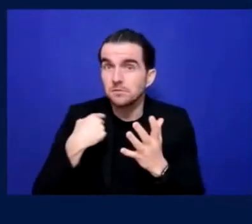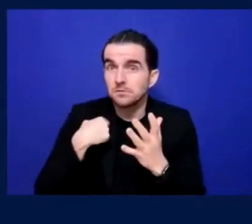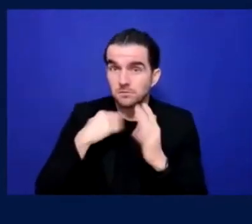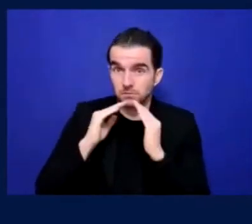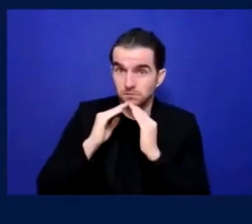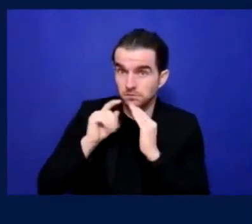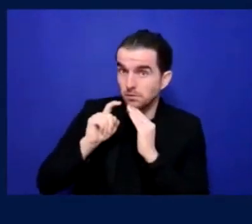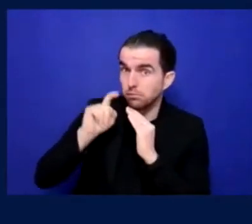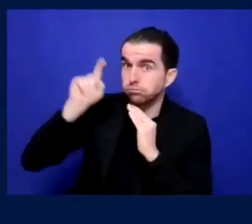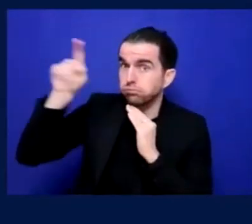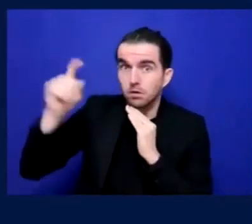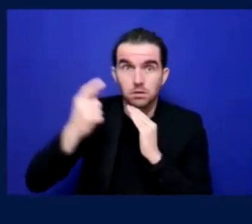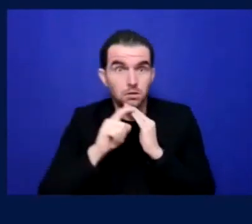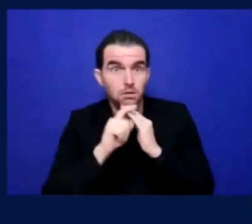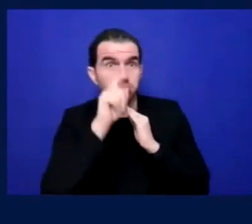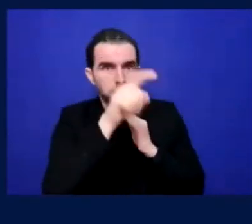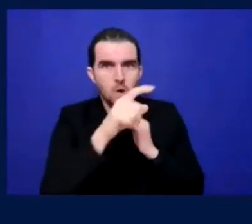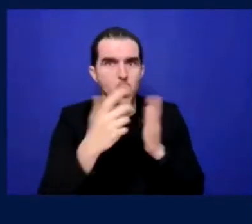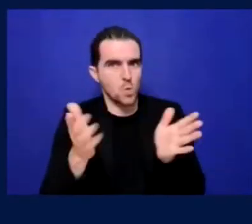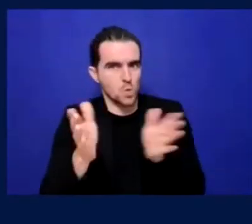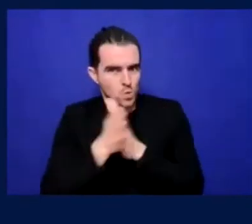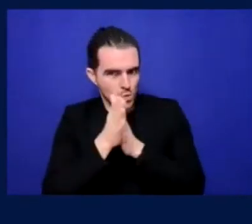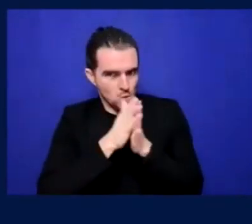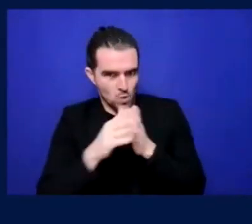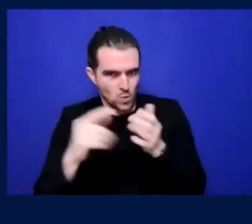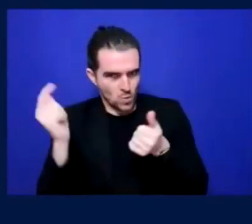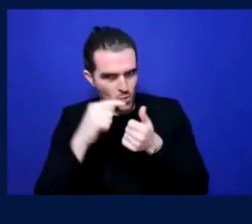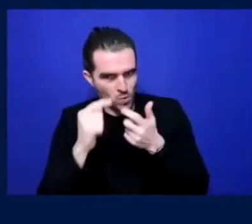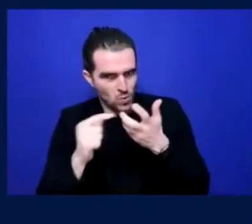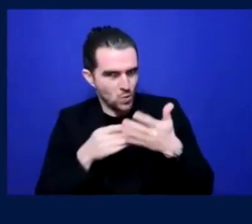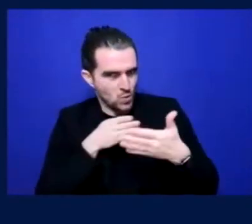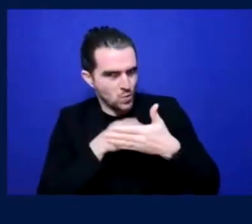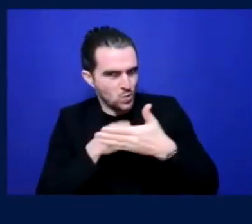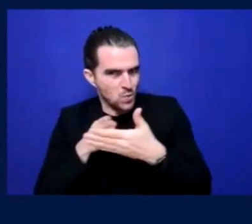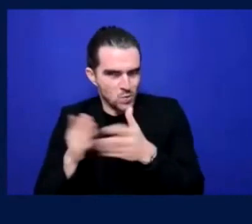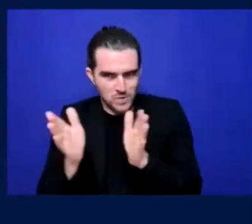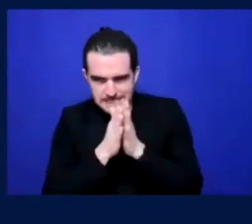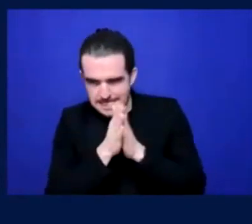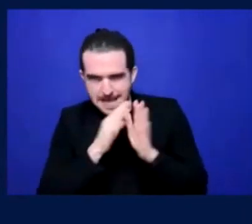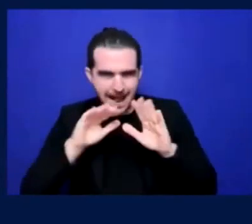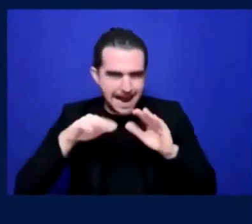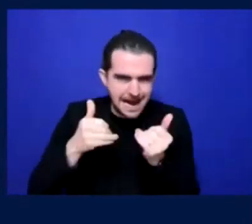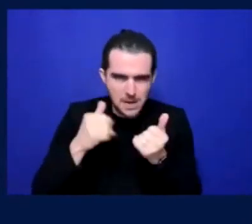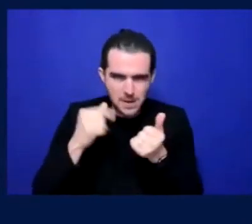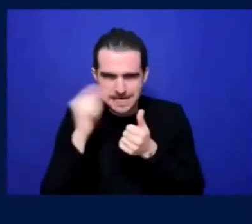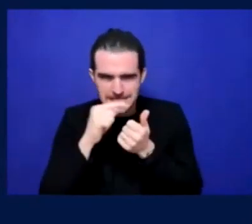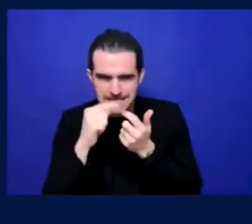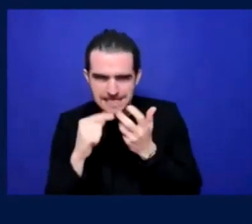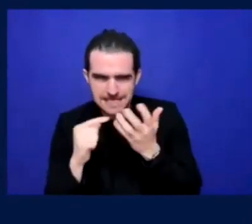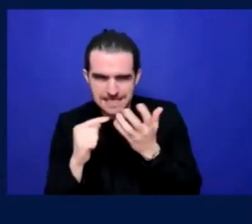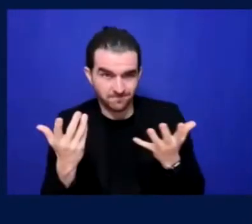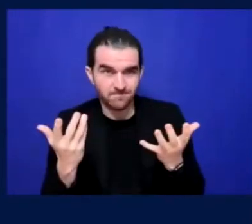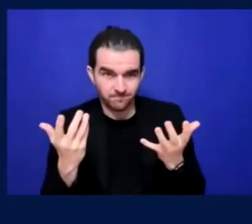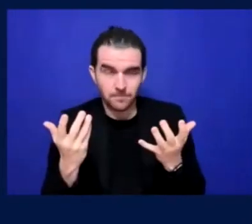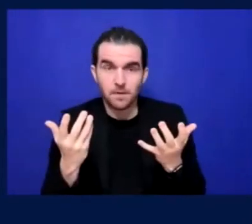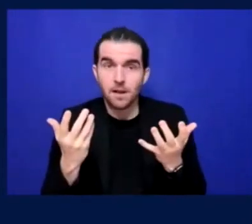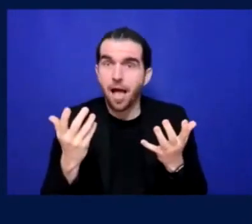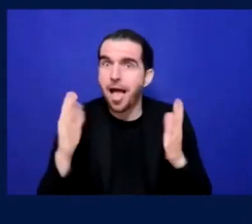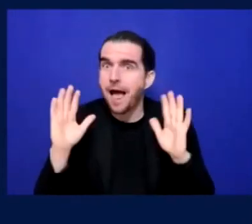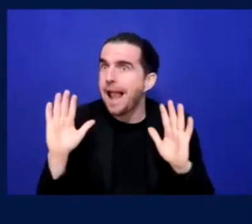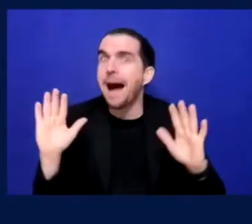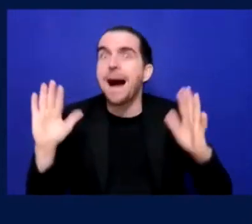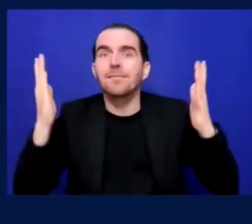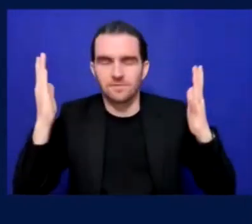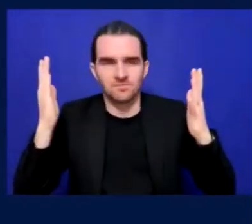and also visit football. So, uh, I could give an example in the age of 17 that was my first foreign, uh,